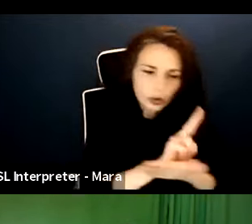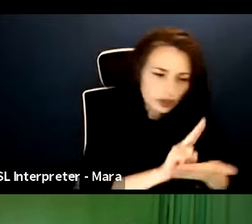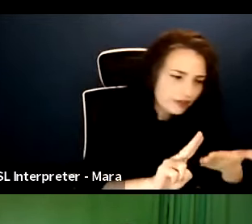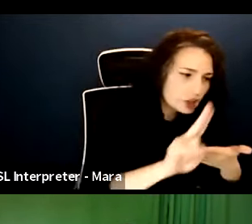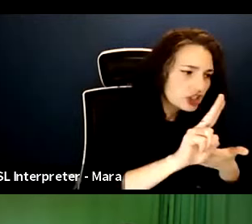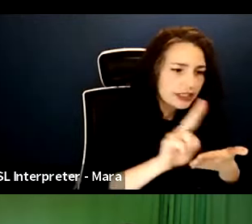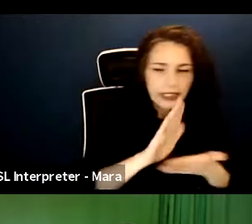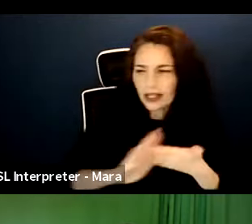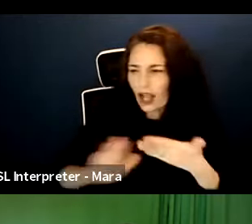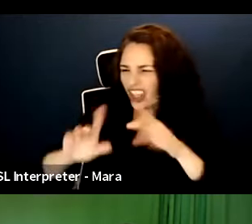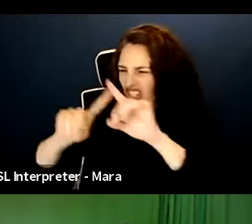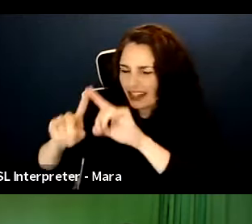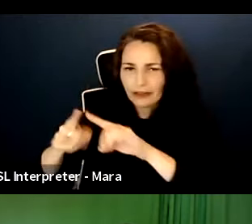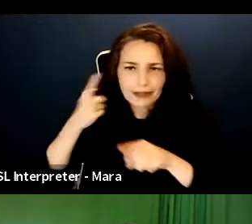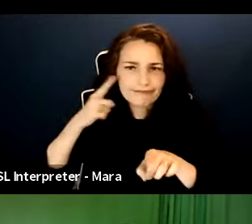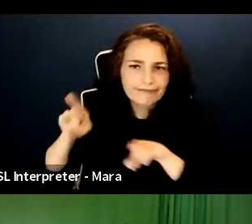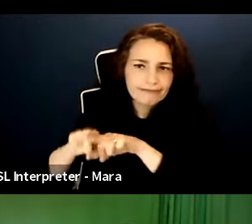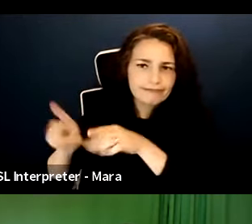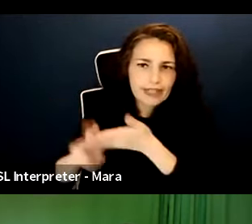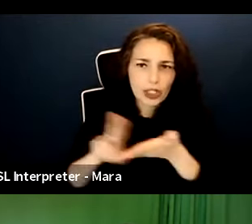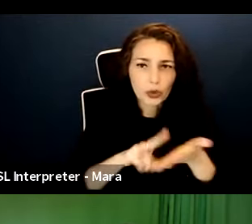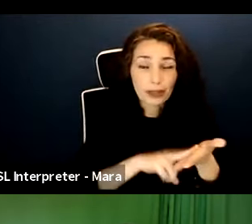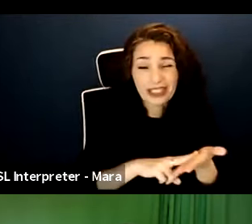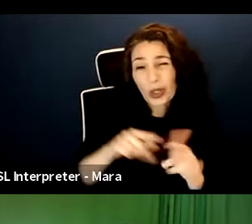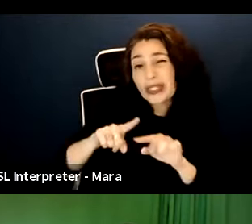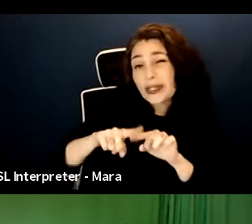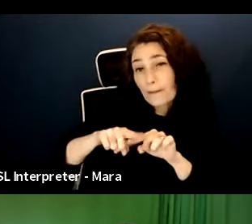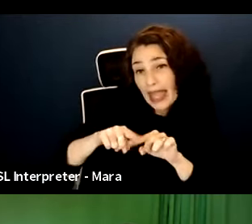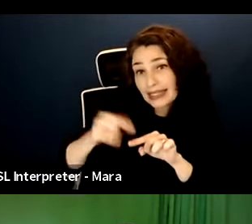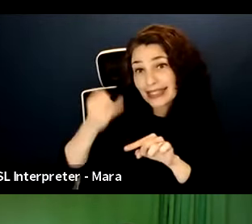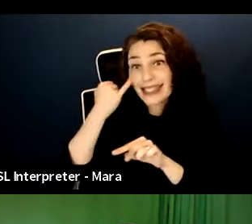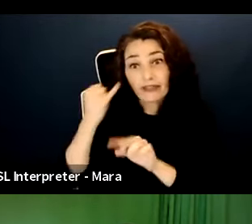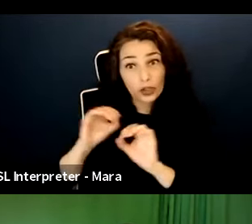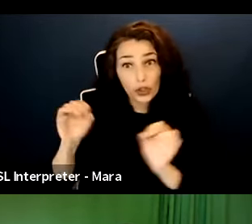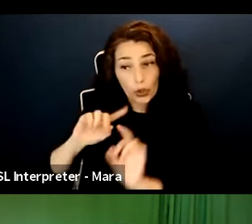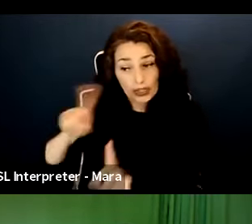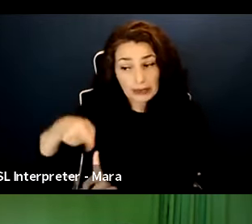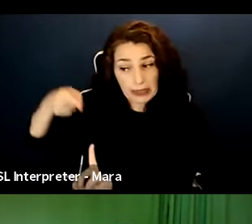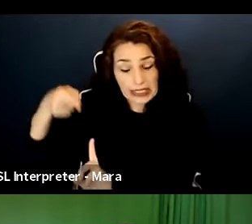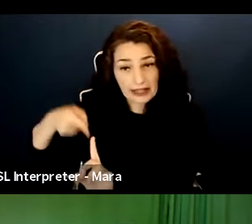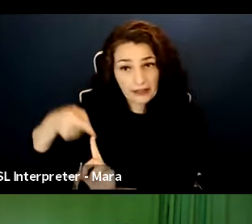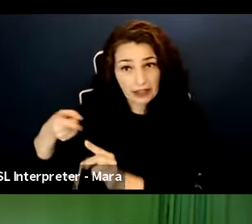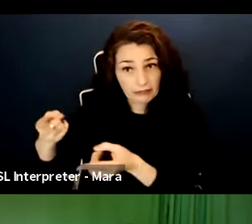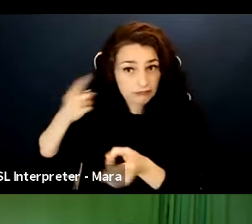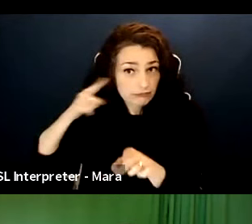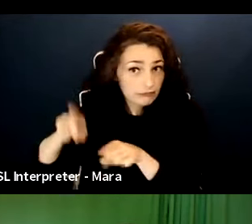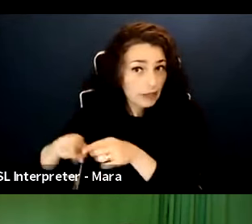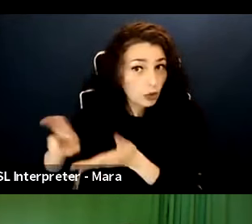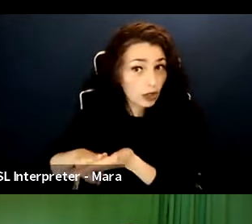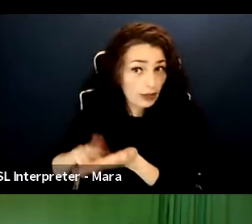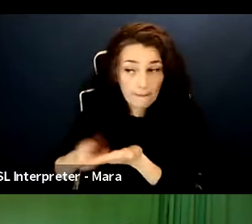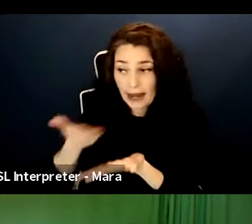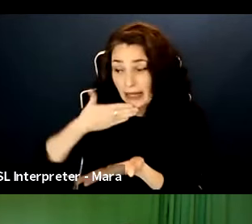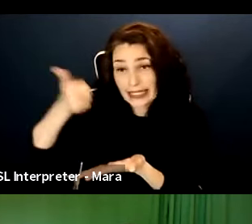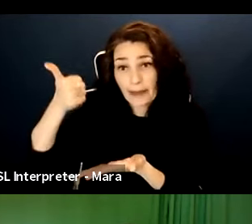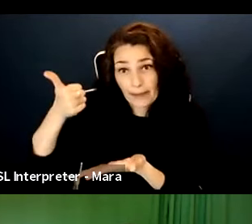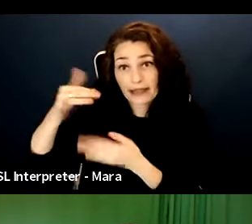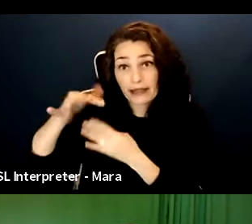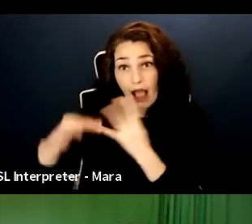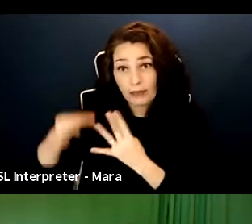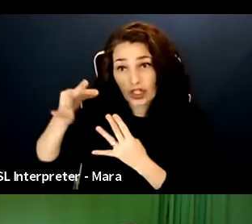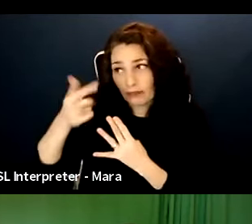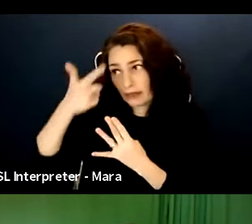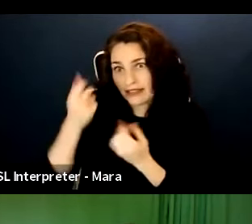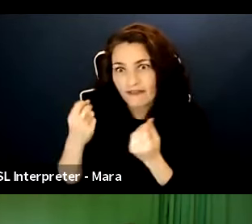a specific agreement, this might be the perfect thing for you, and especially if you have a fast turnaround. And as I always say to everyone, keep